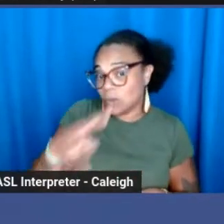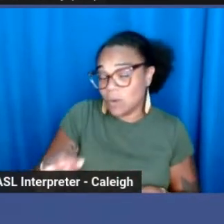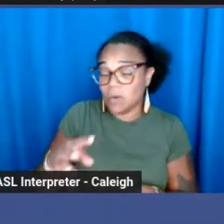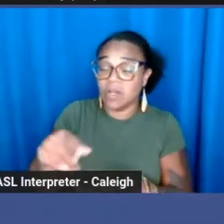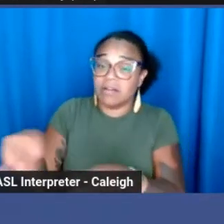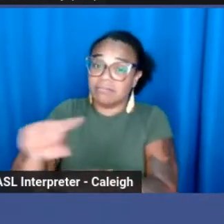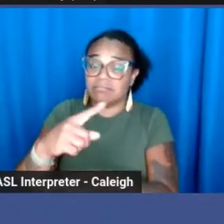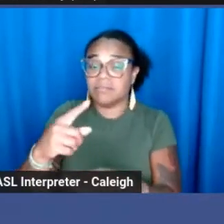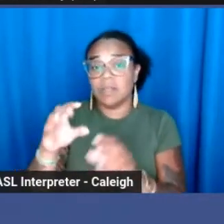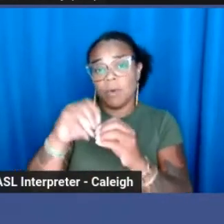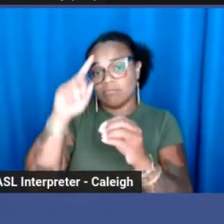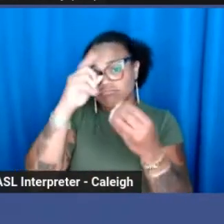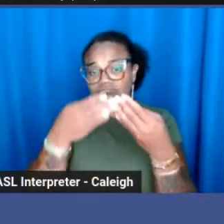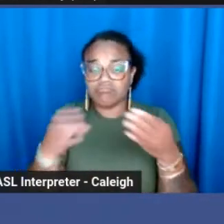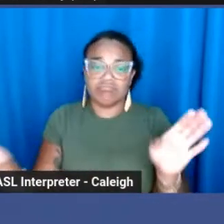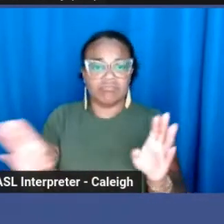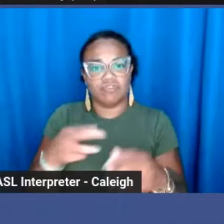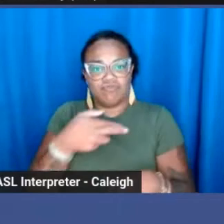churches.